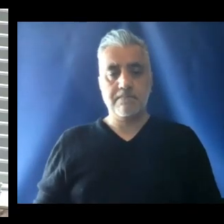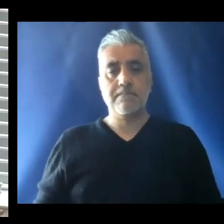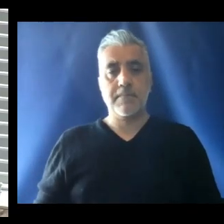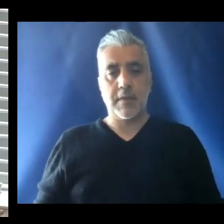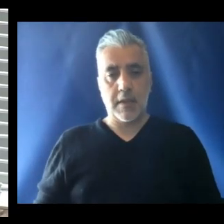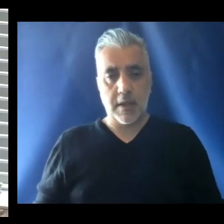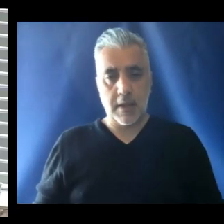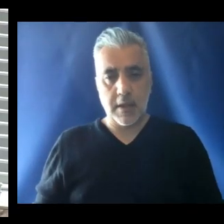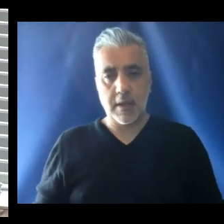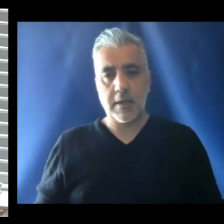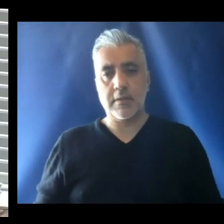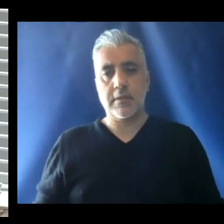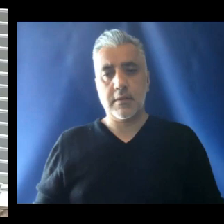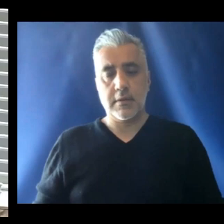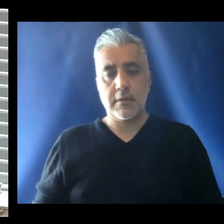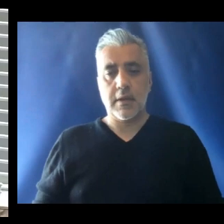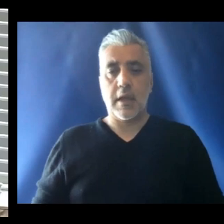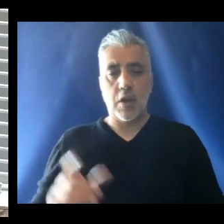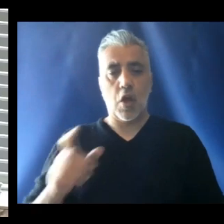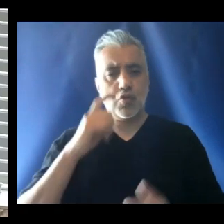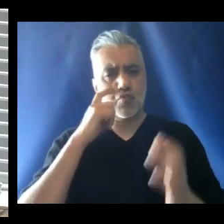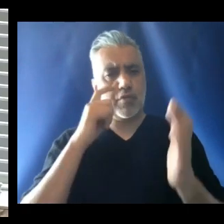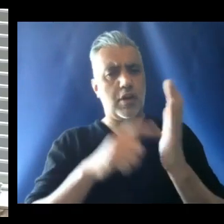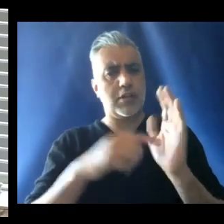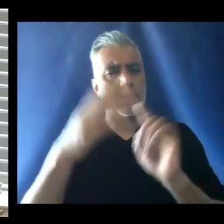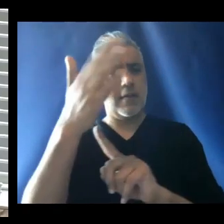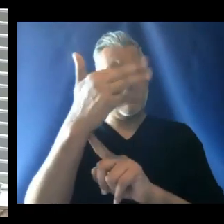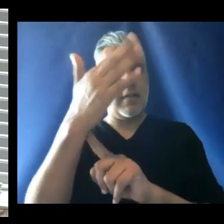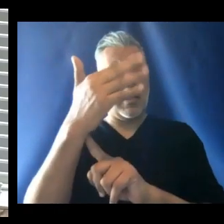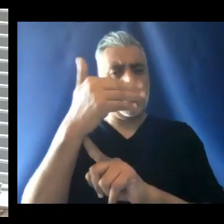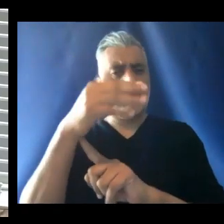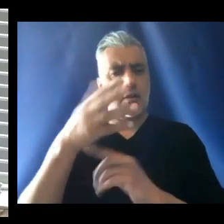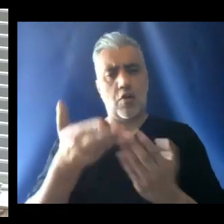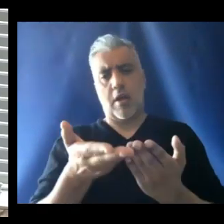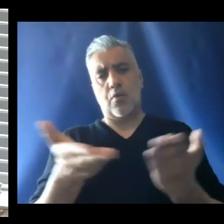I'm making reference to the flags in the square.